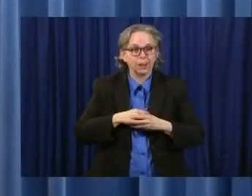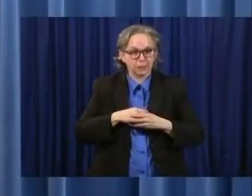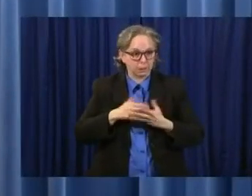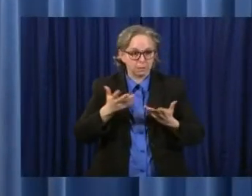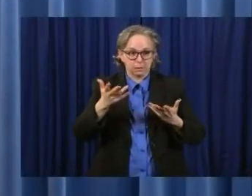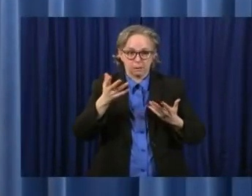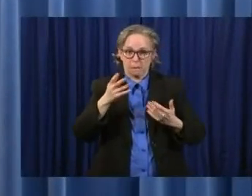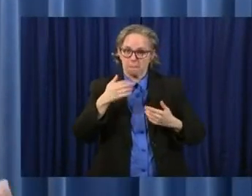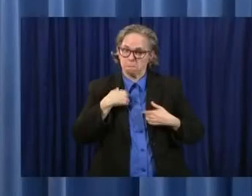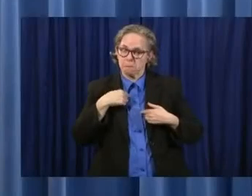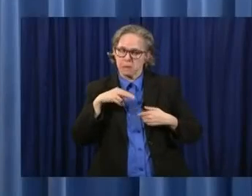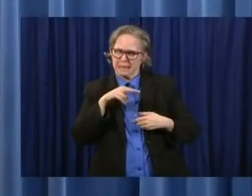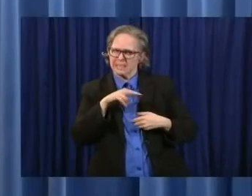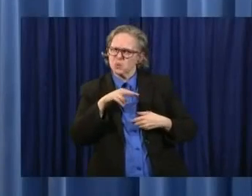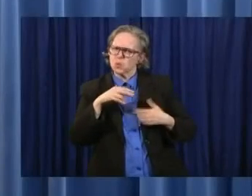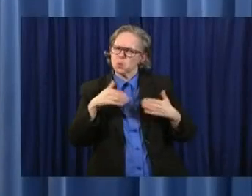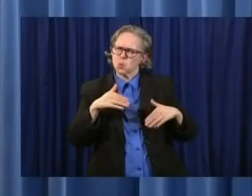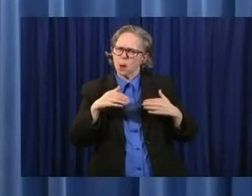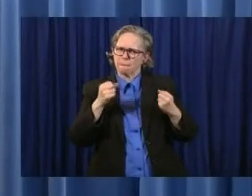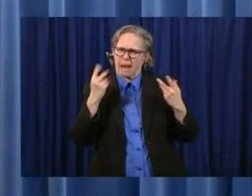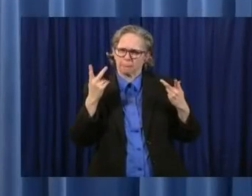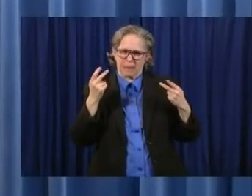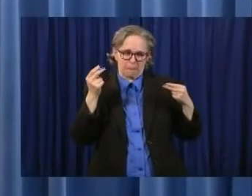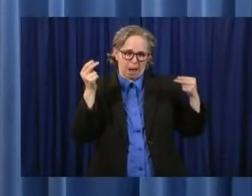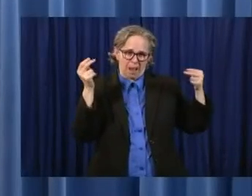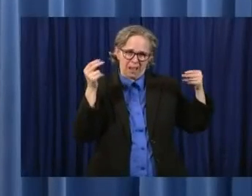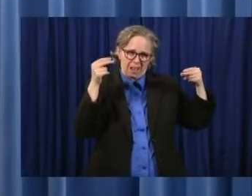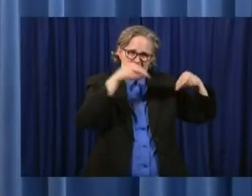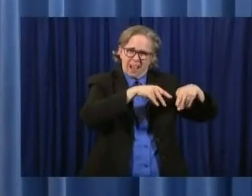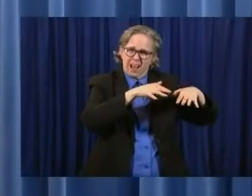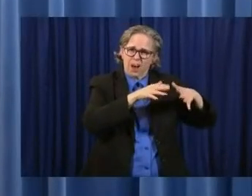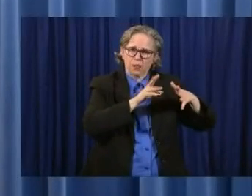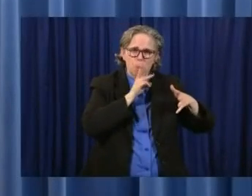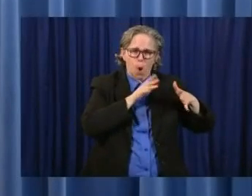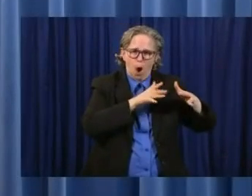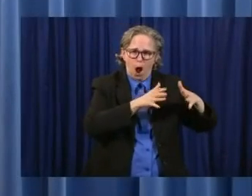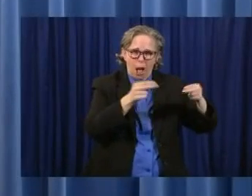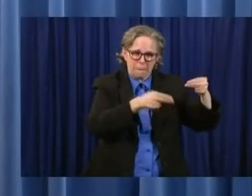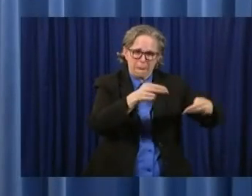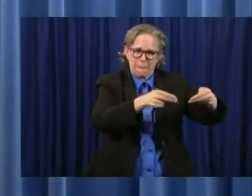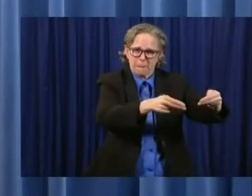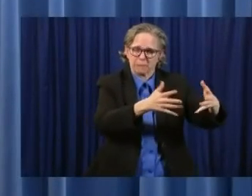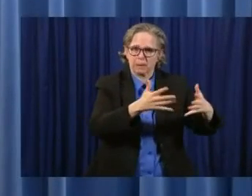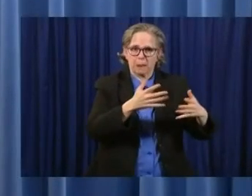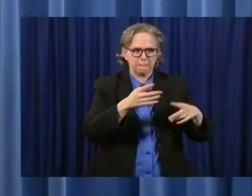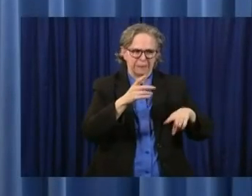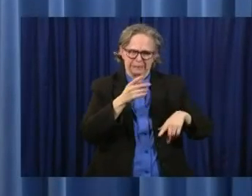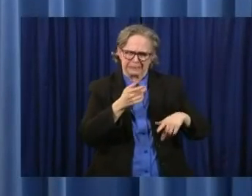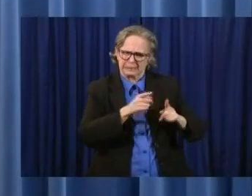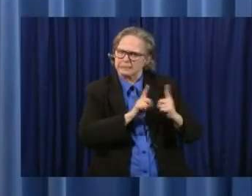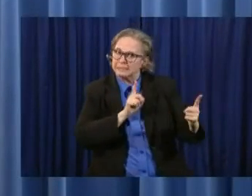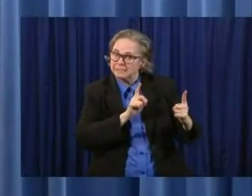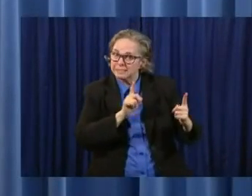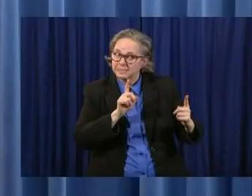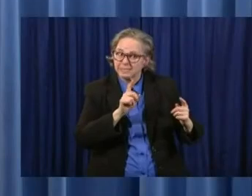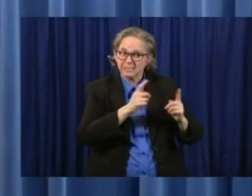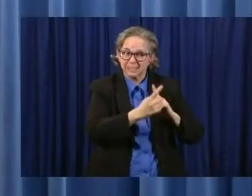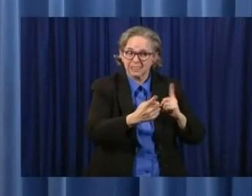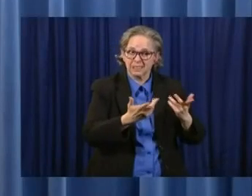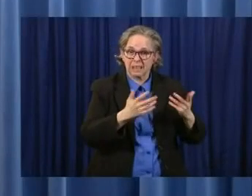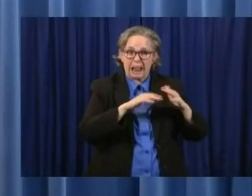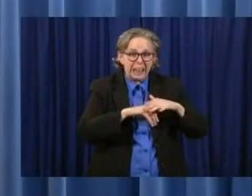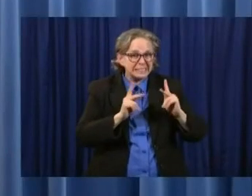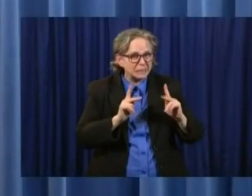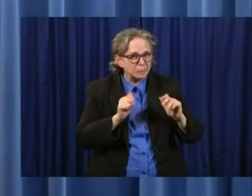big gatherings of people. I mean, that's, that's, it comes down to the social distancing. It comes down to the gatherings of a large number of people.